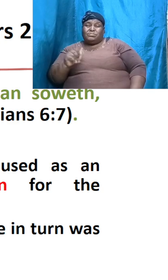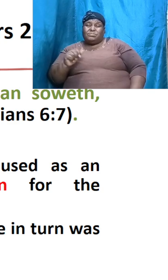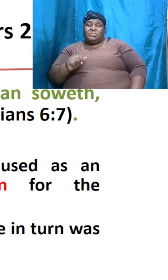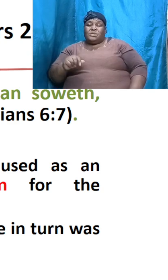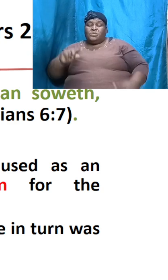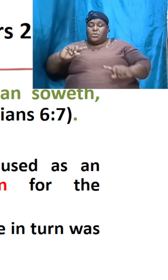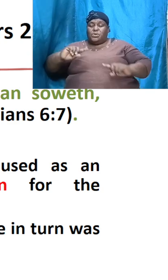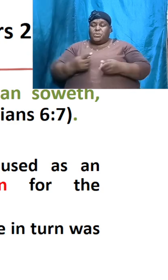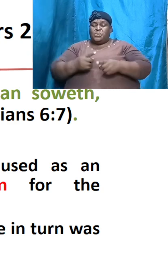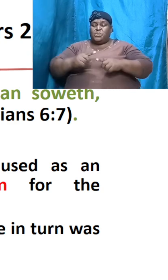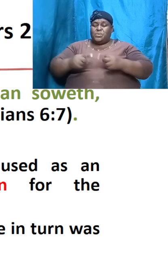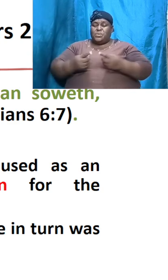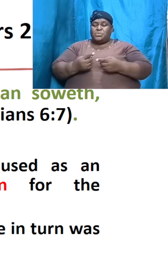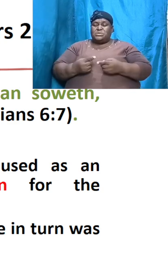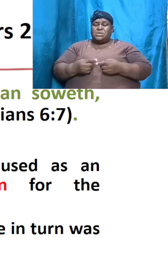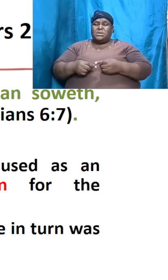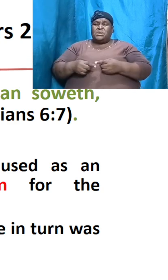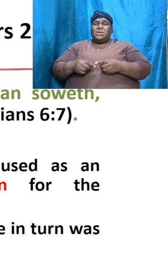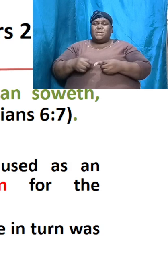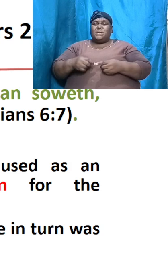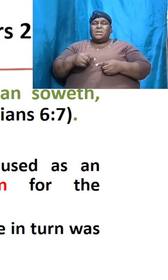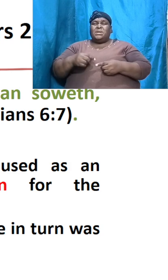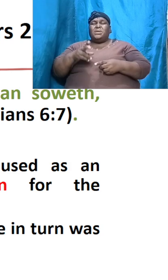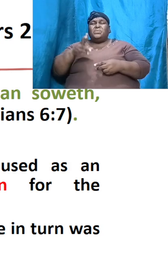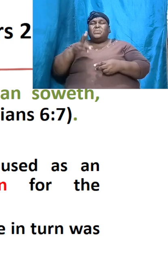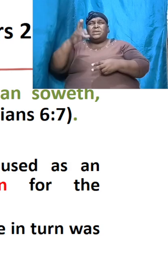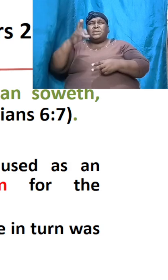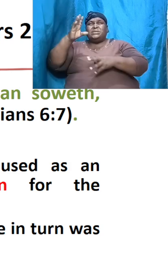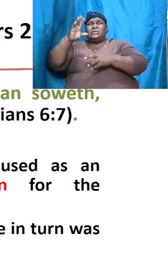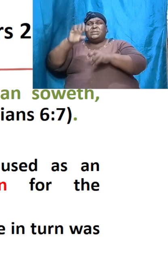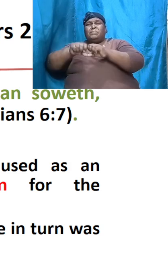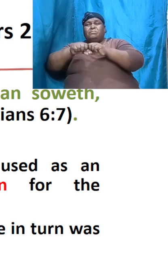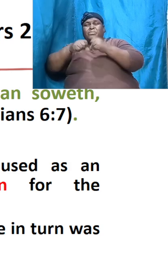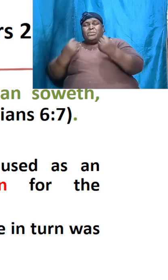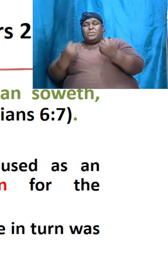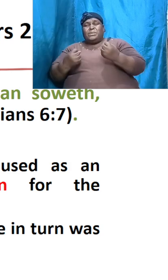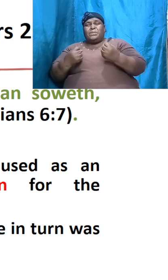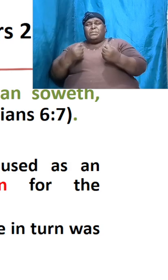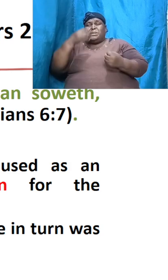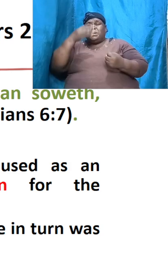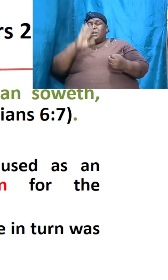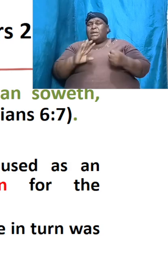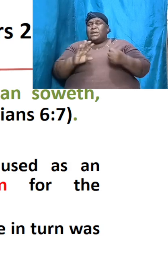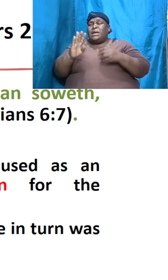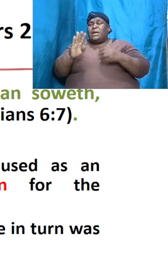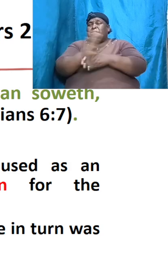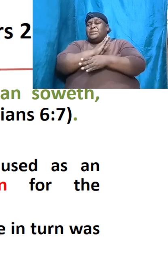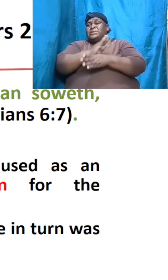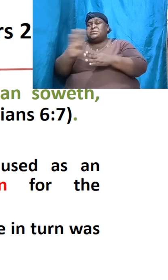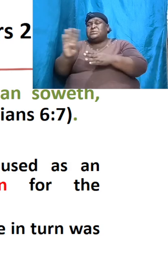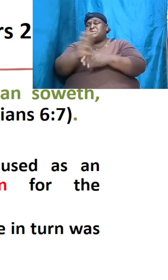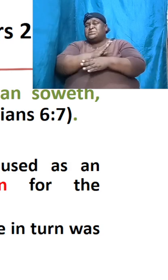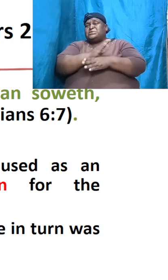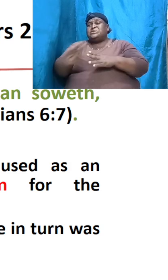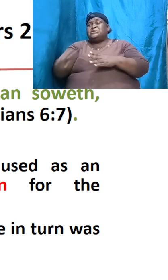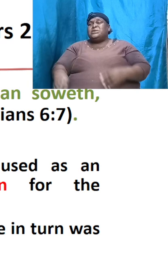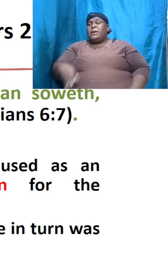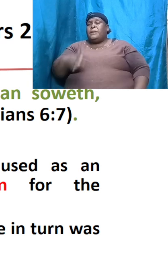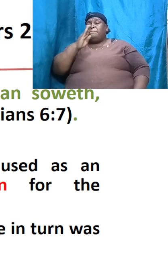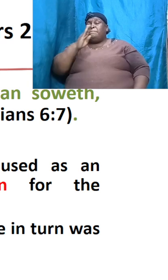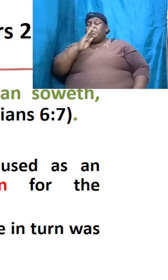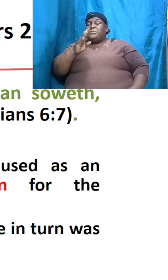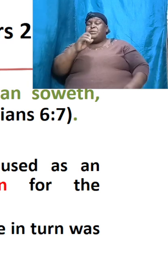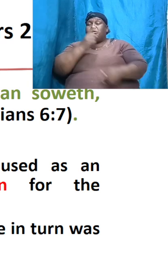and we pull down God's business be careful whatsoever a man